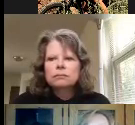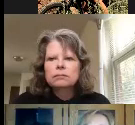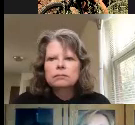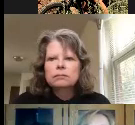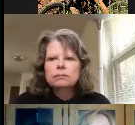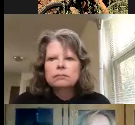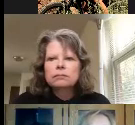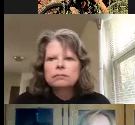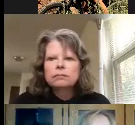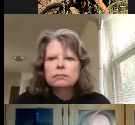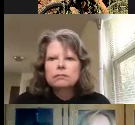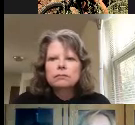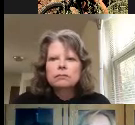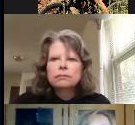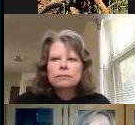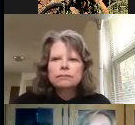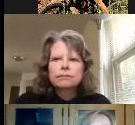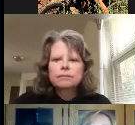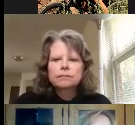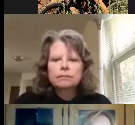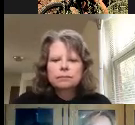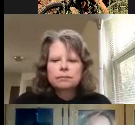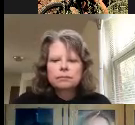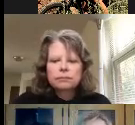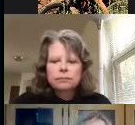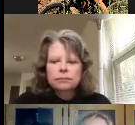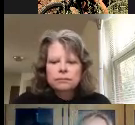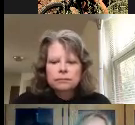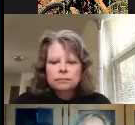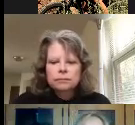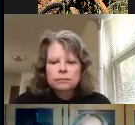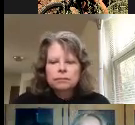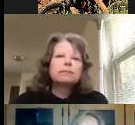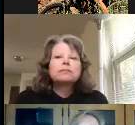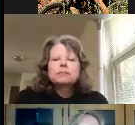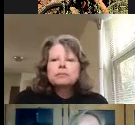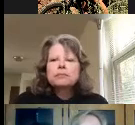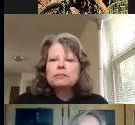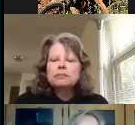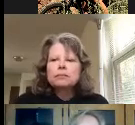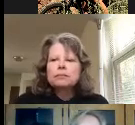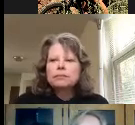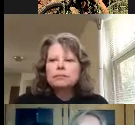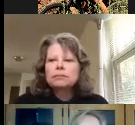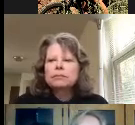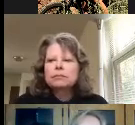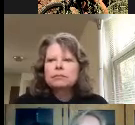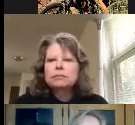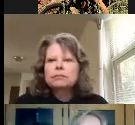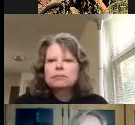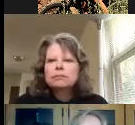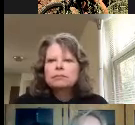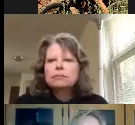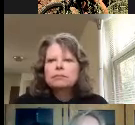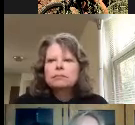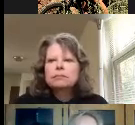the deaf blind individual and thirdly uh the combination of the vision and hearing loss it needs